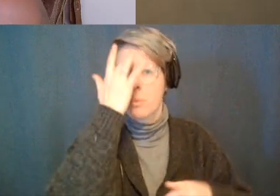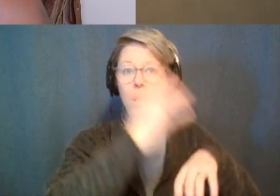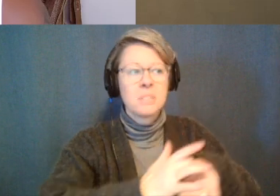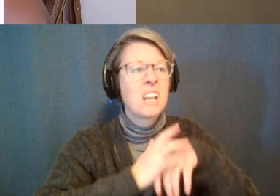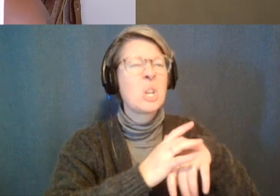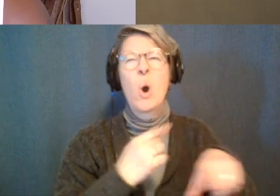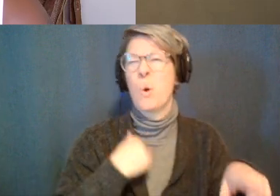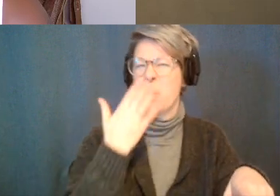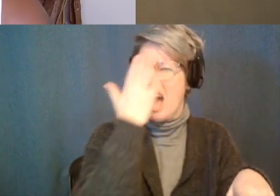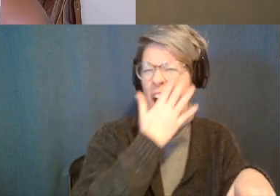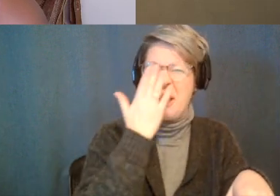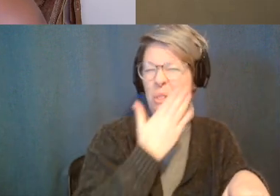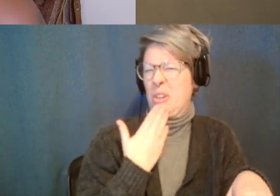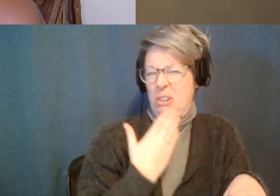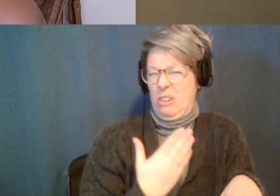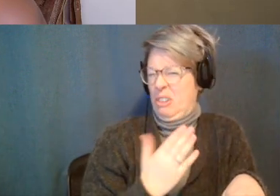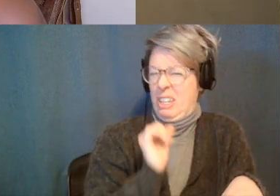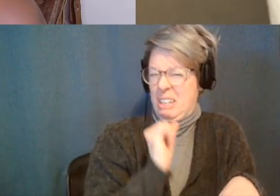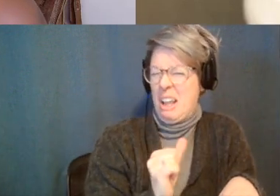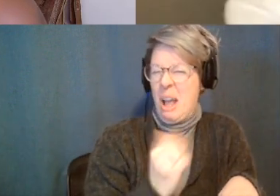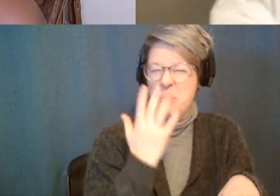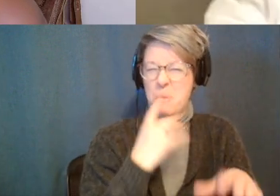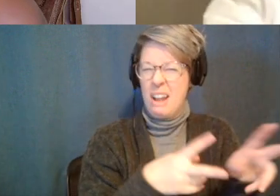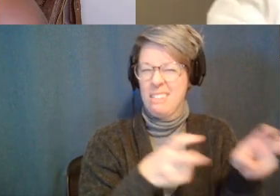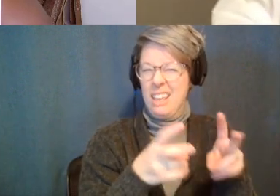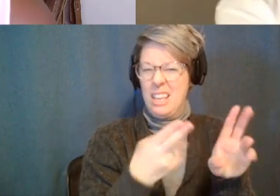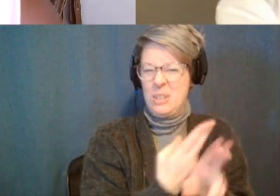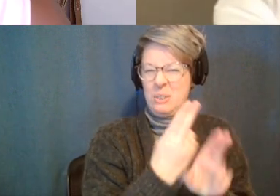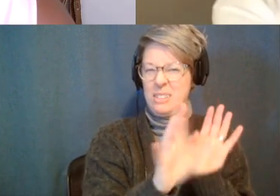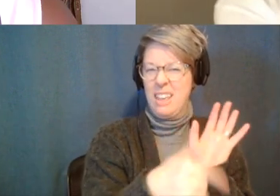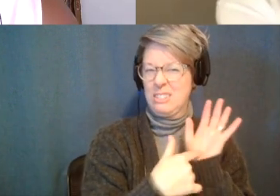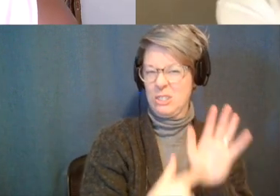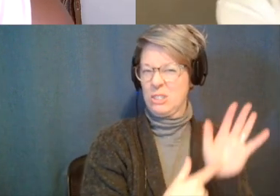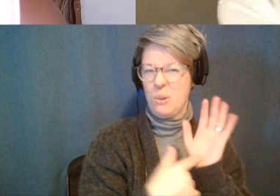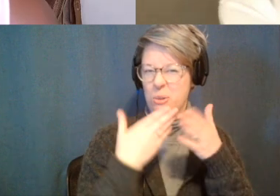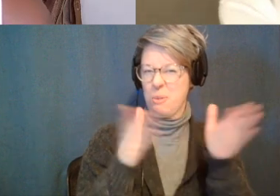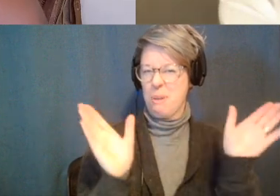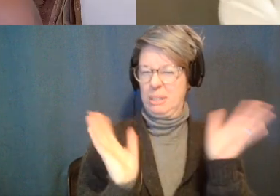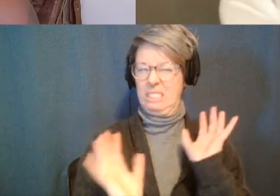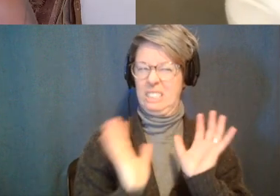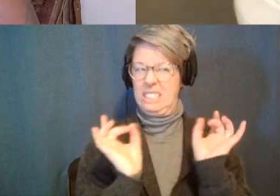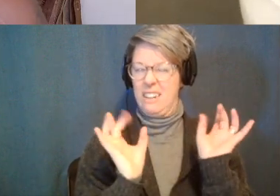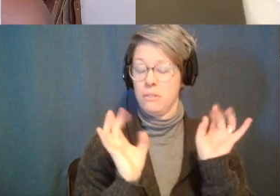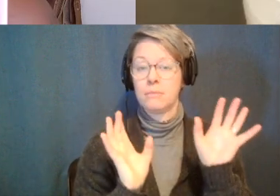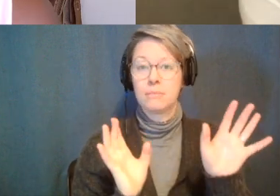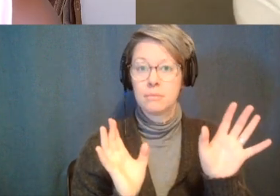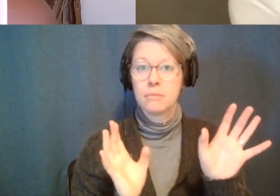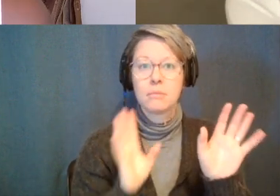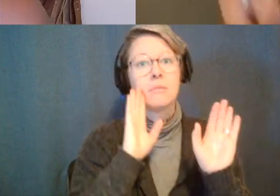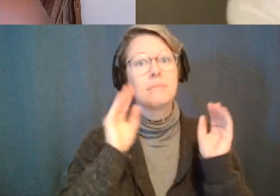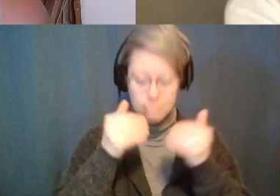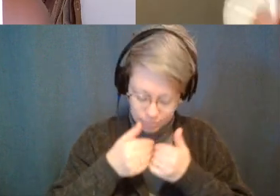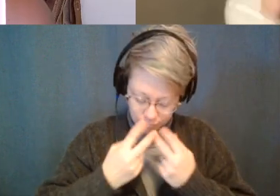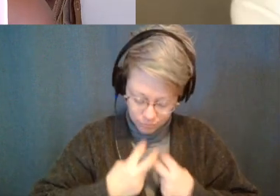of like oh why did they choose that clip of me oh it's terrible okay so sorry just for my